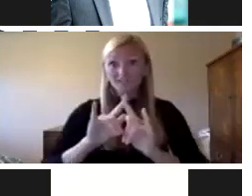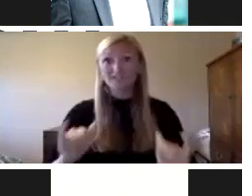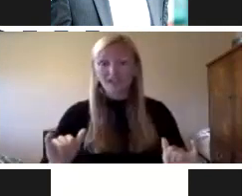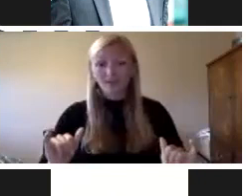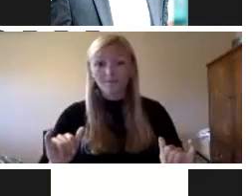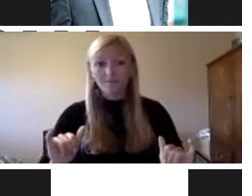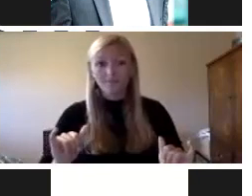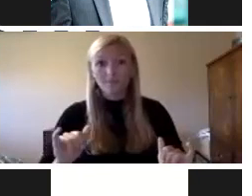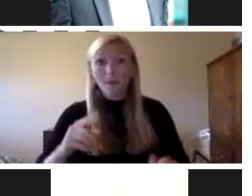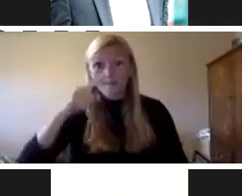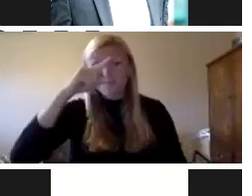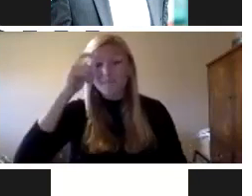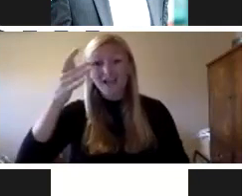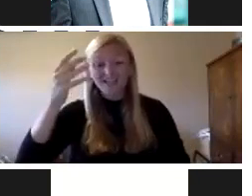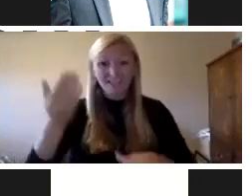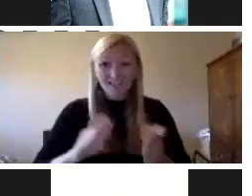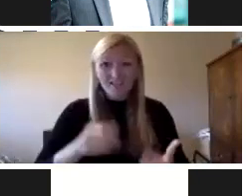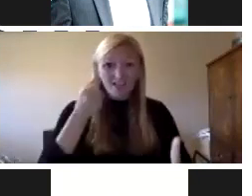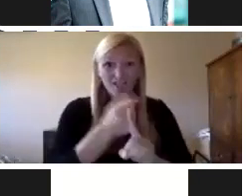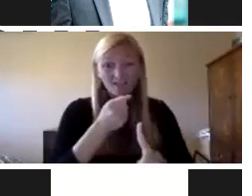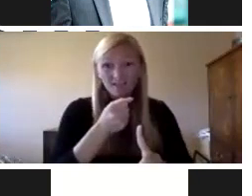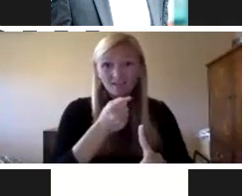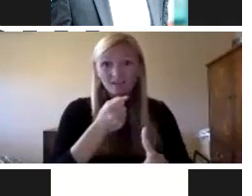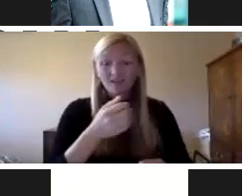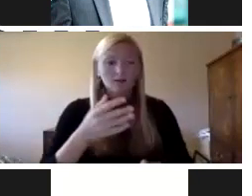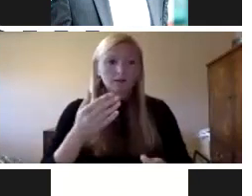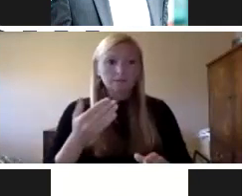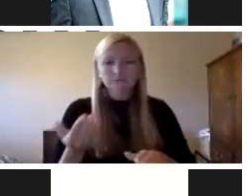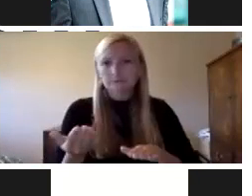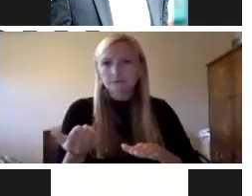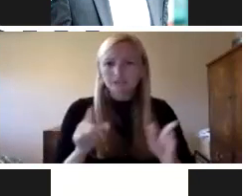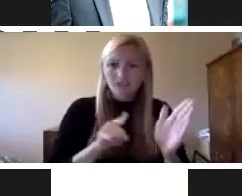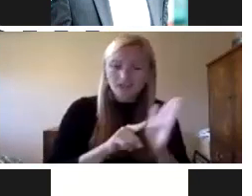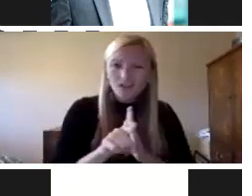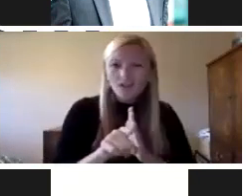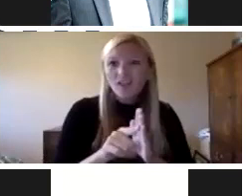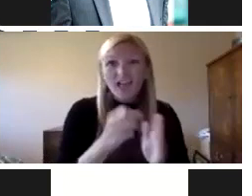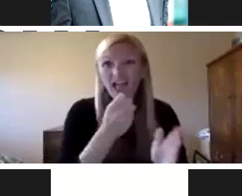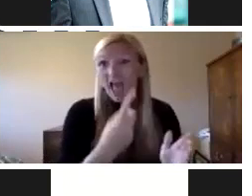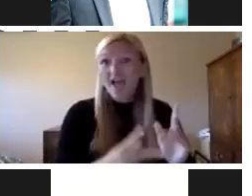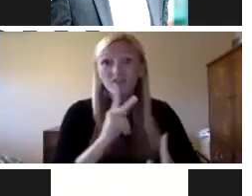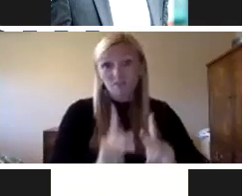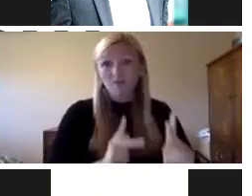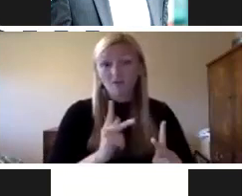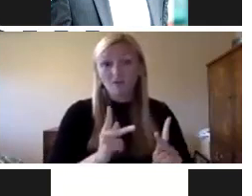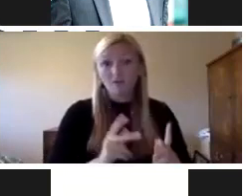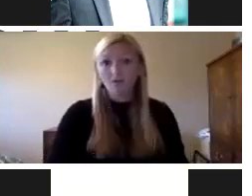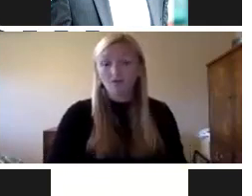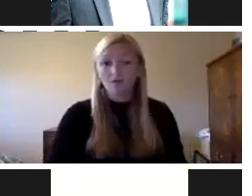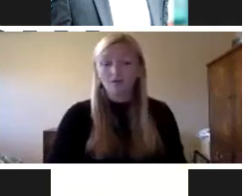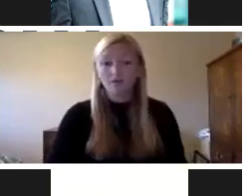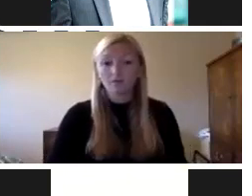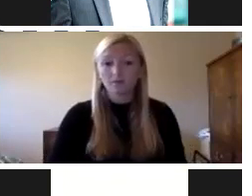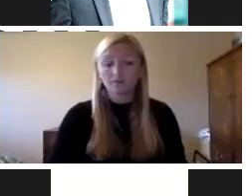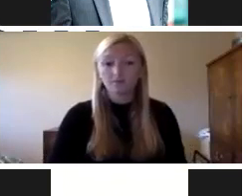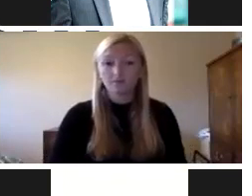when the black death struck Europe in the 14th century killing off most of the population if not half of the population the University of Oxford Oxford for example